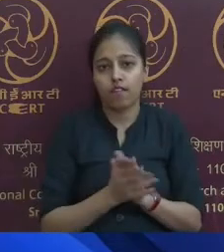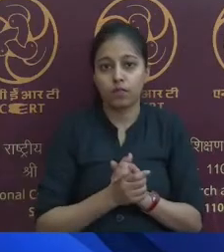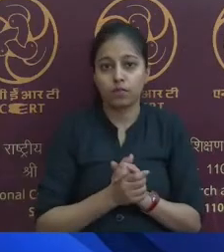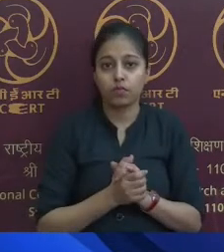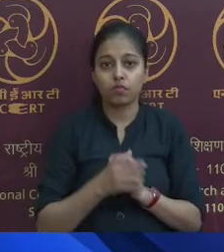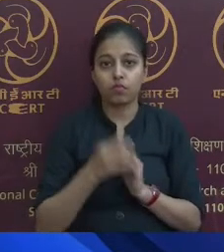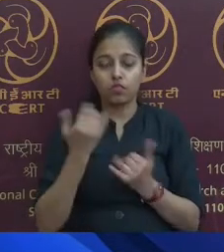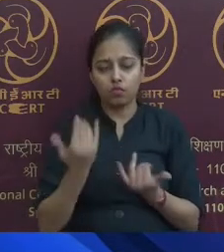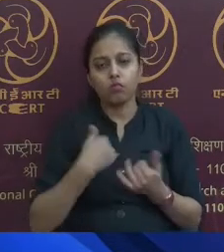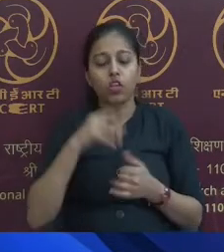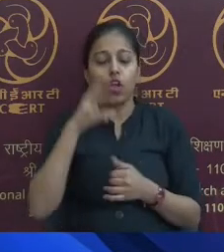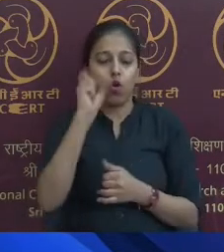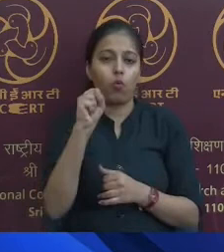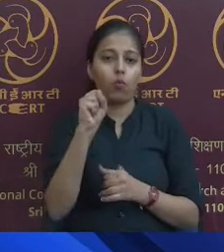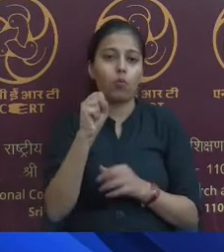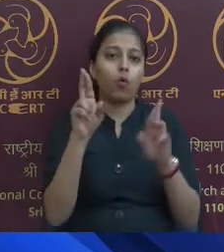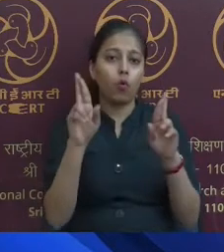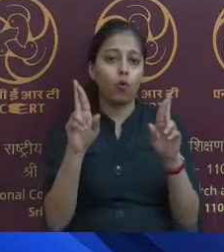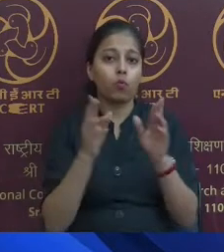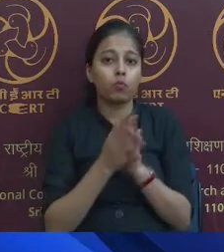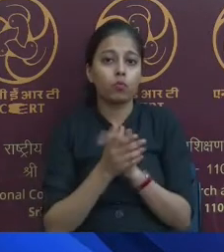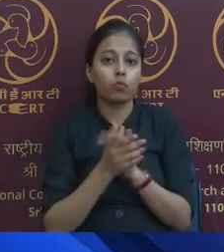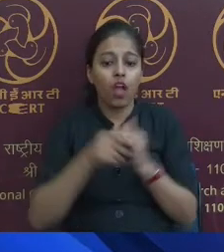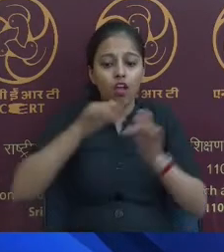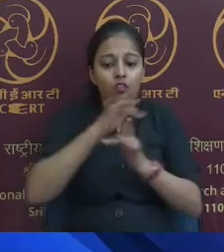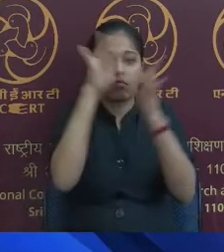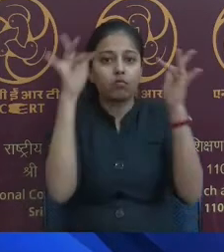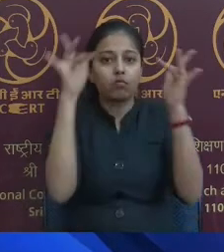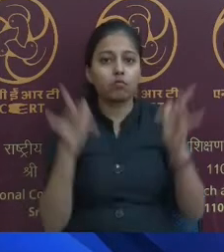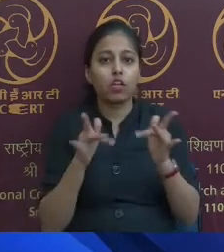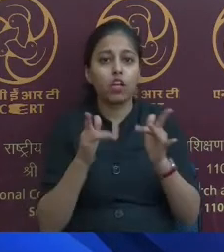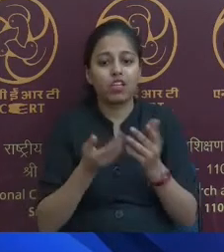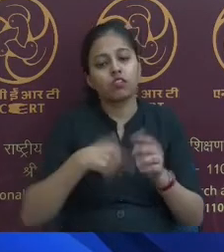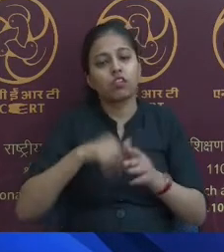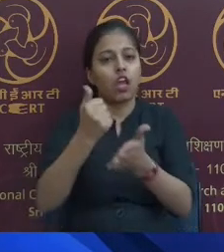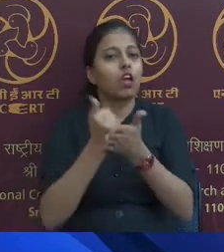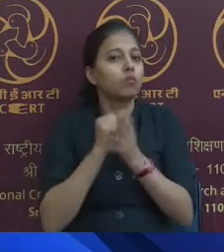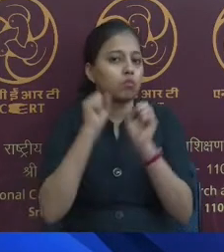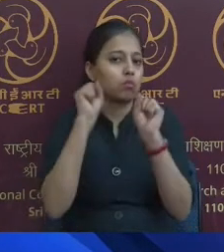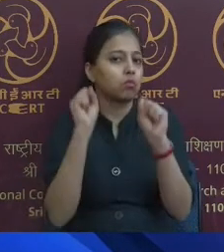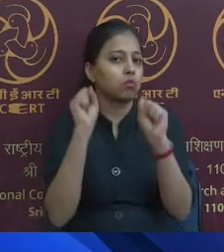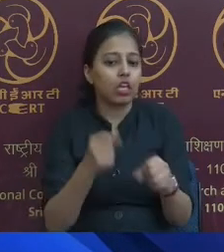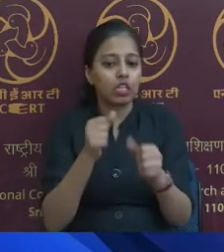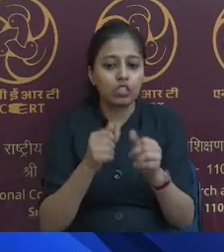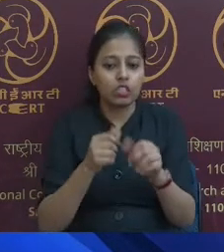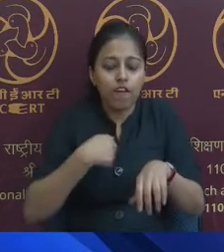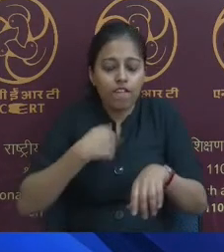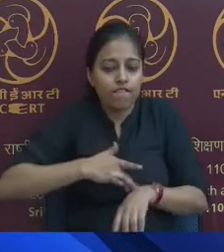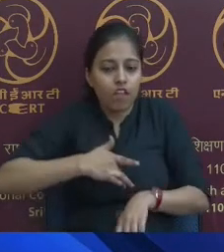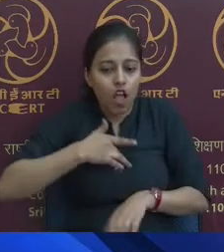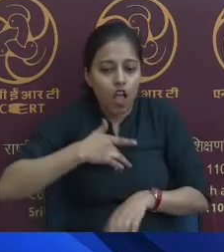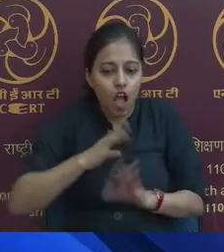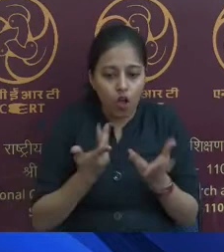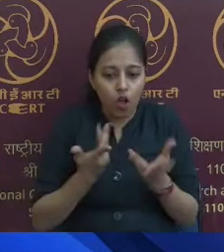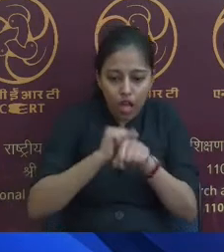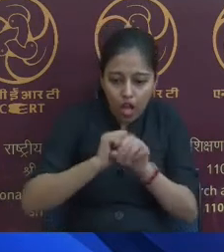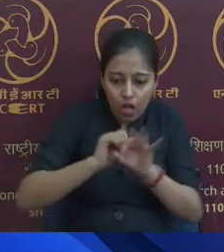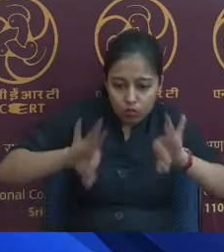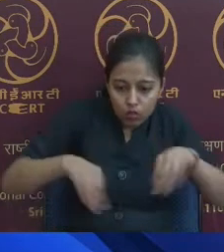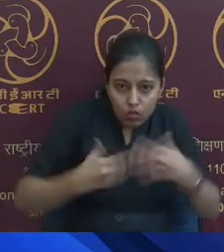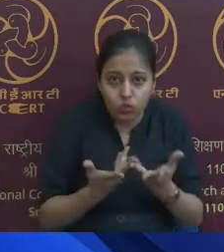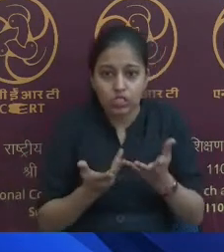today's webinar will be very helpful in realizing the potential full potential